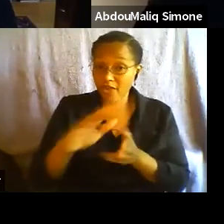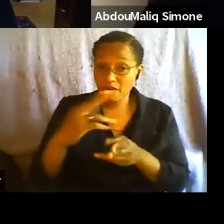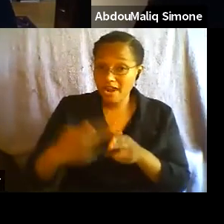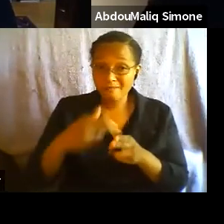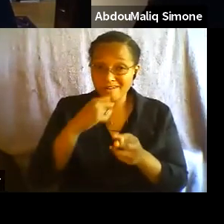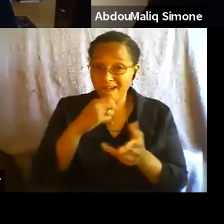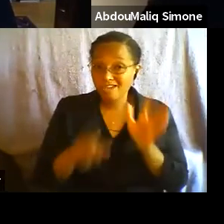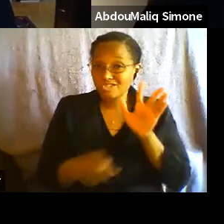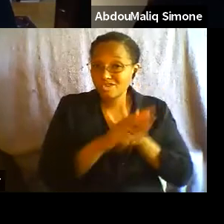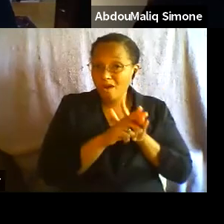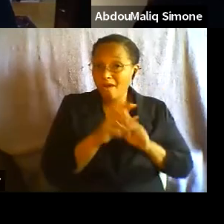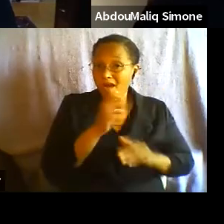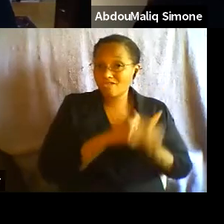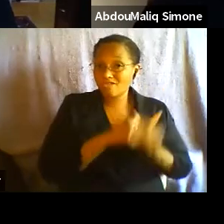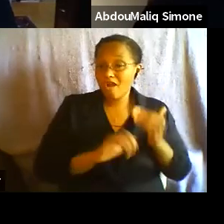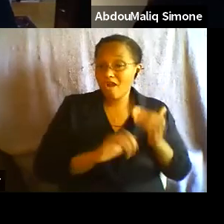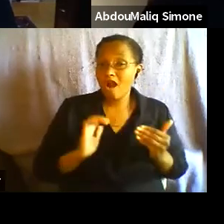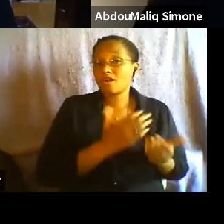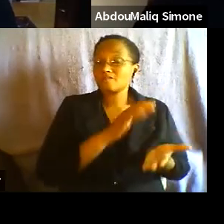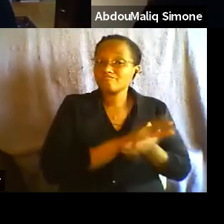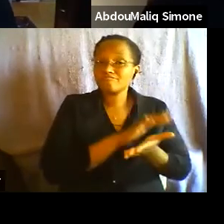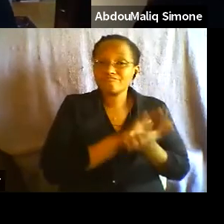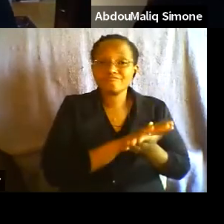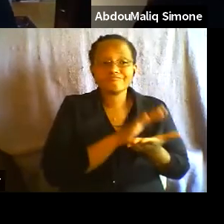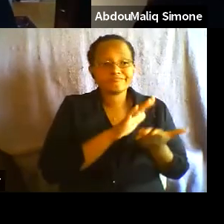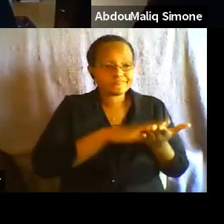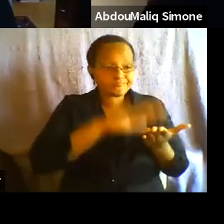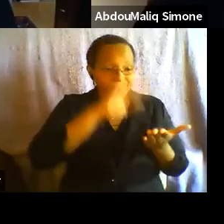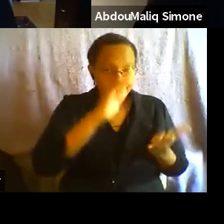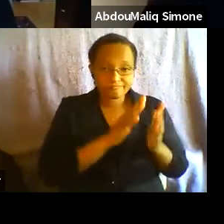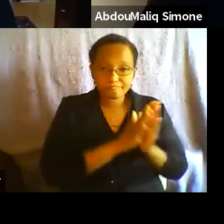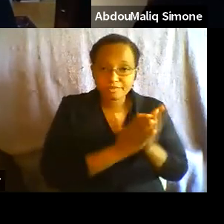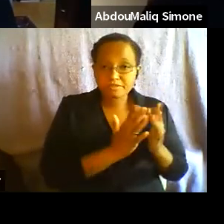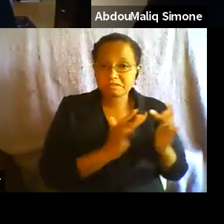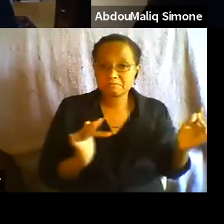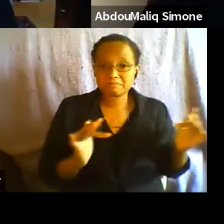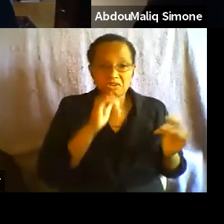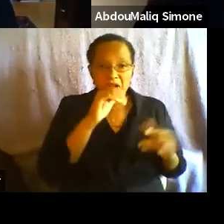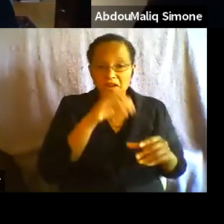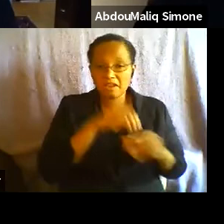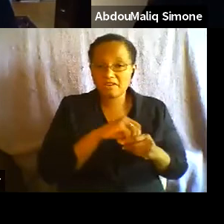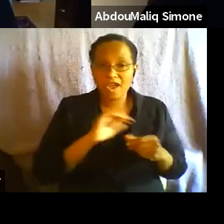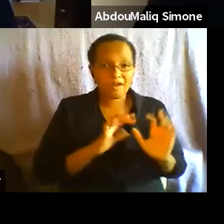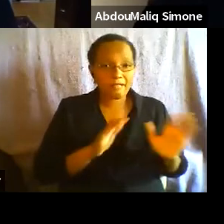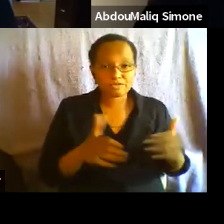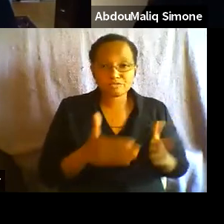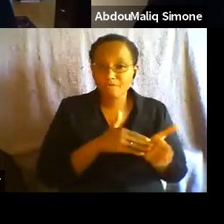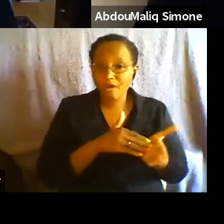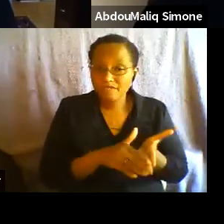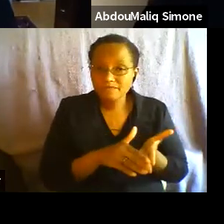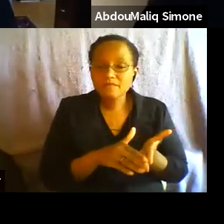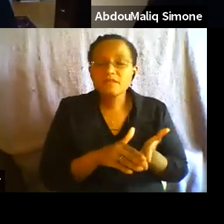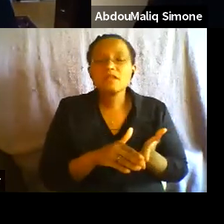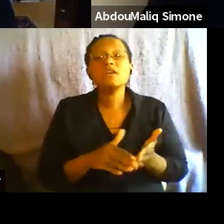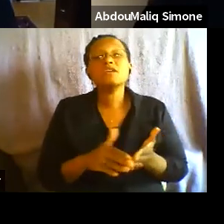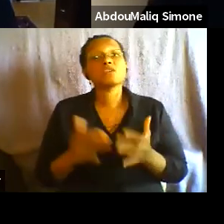them in our syllabi, but this, this work and this archive of resistance is there. And I think in this moment, as